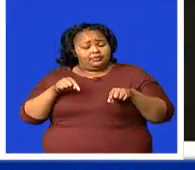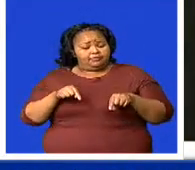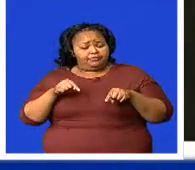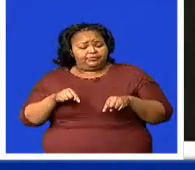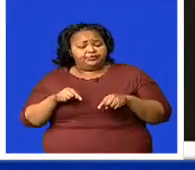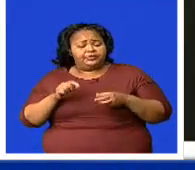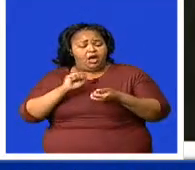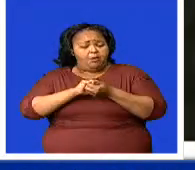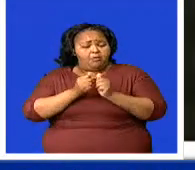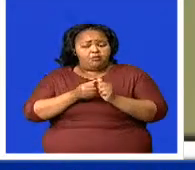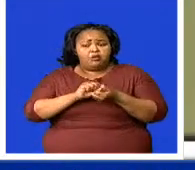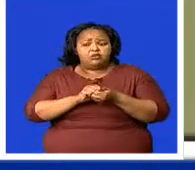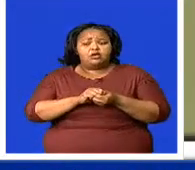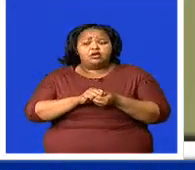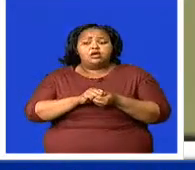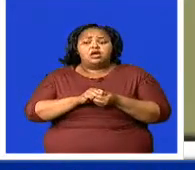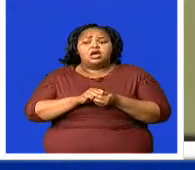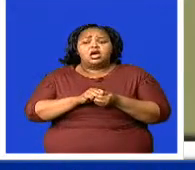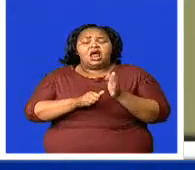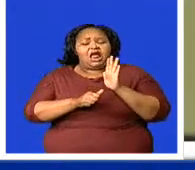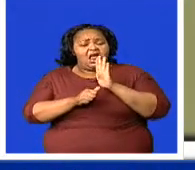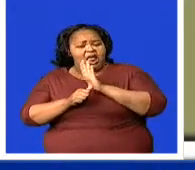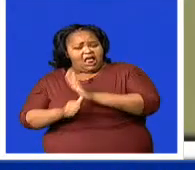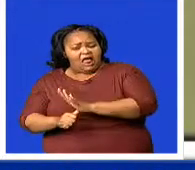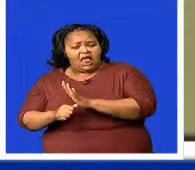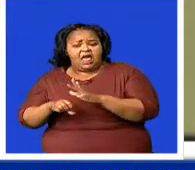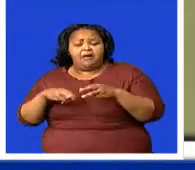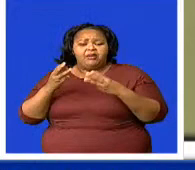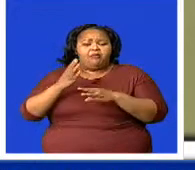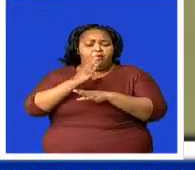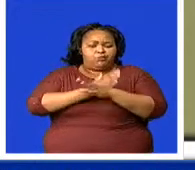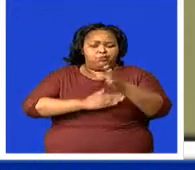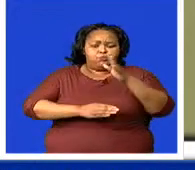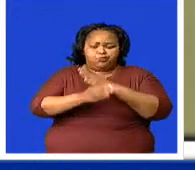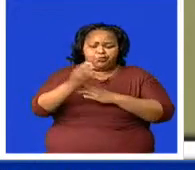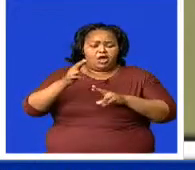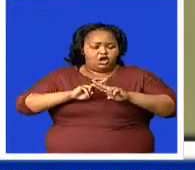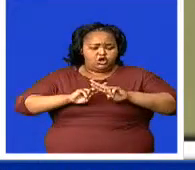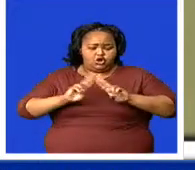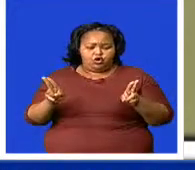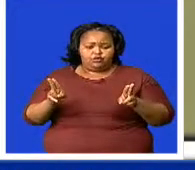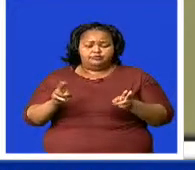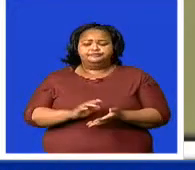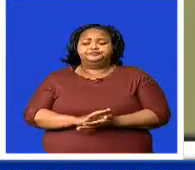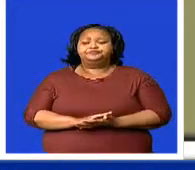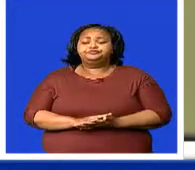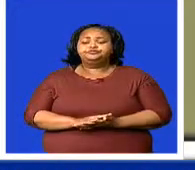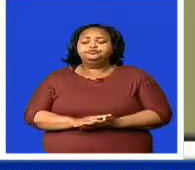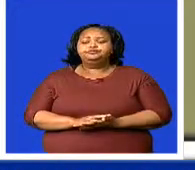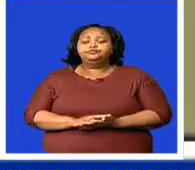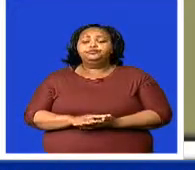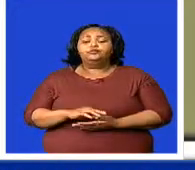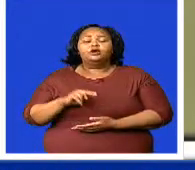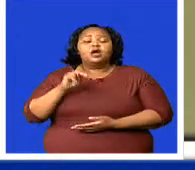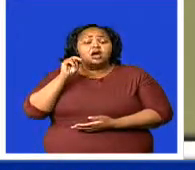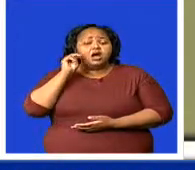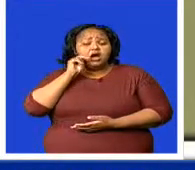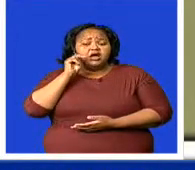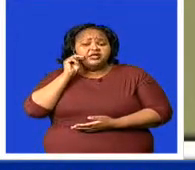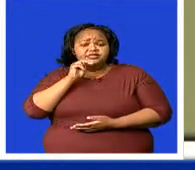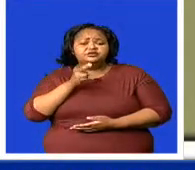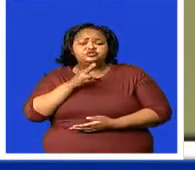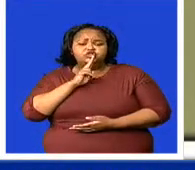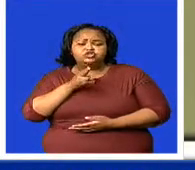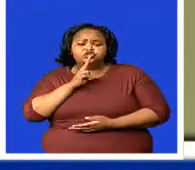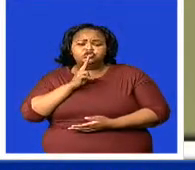of the needs of the vulnerable and marginalized population in the country. We need to remain steadfast towards ensuring that